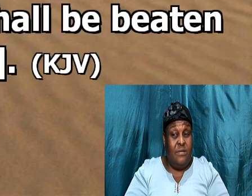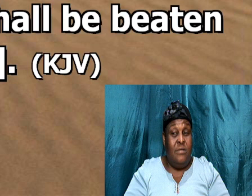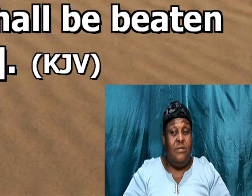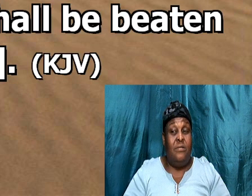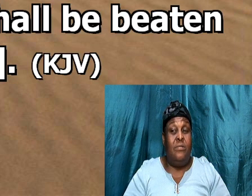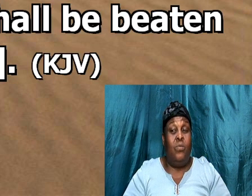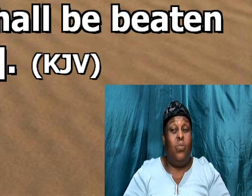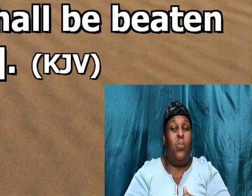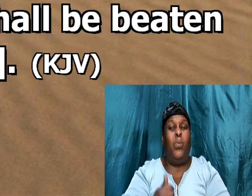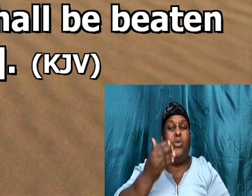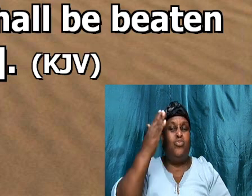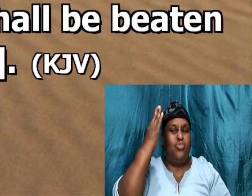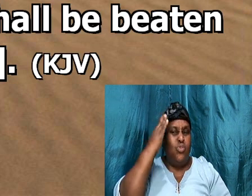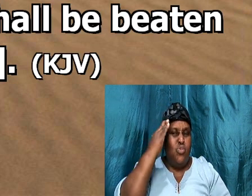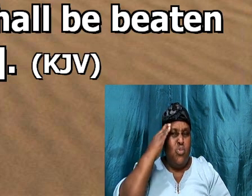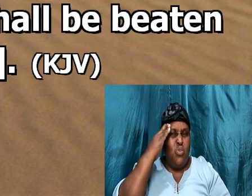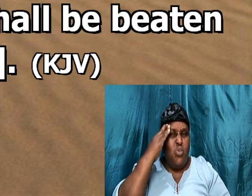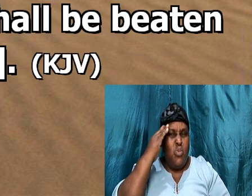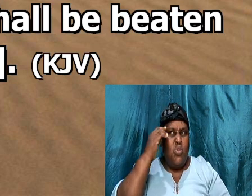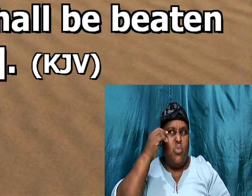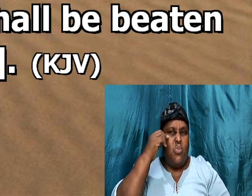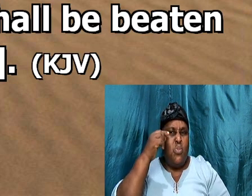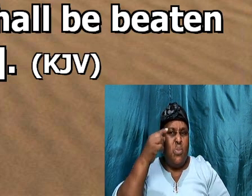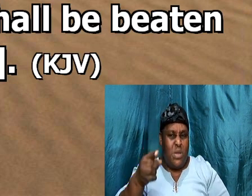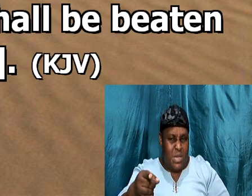which knew his Lord's will,